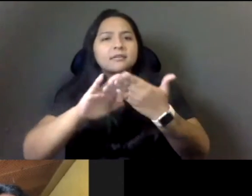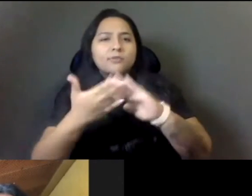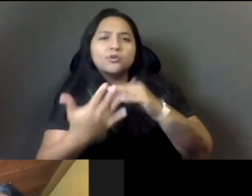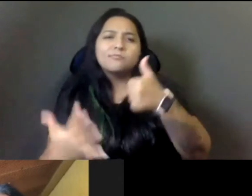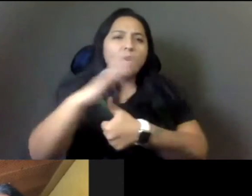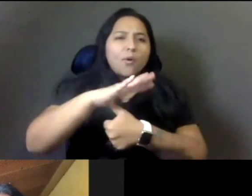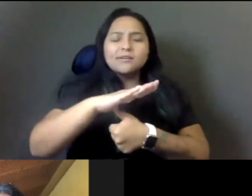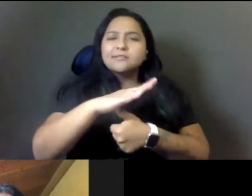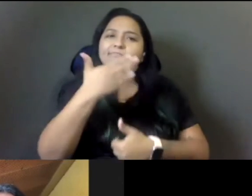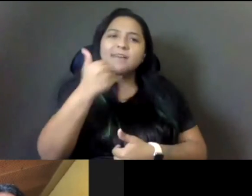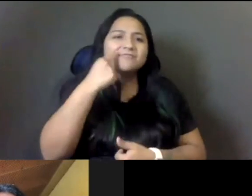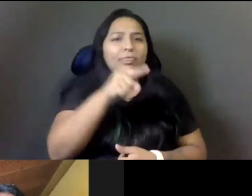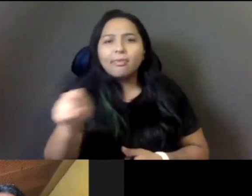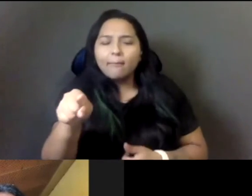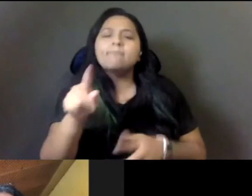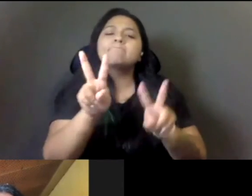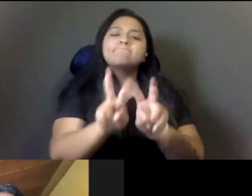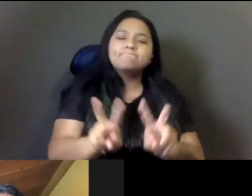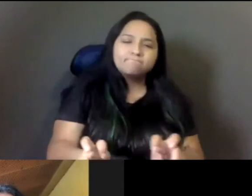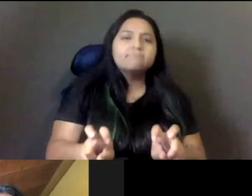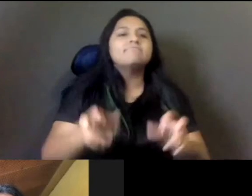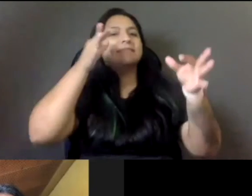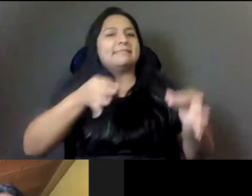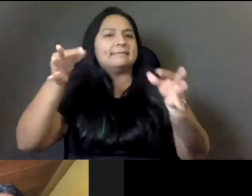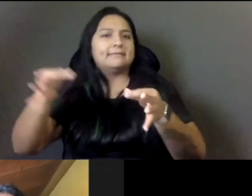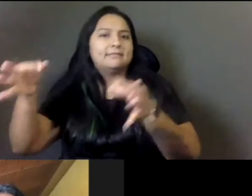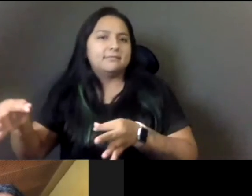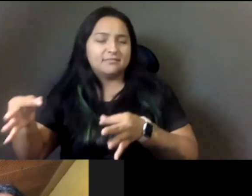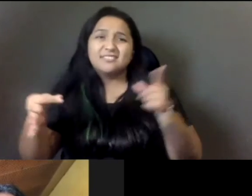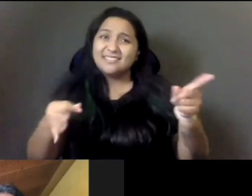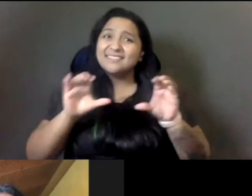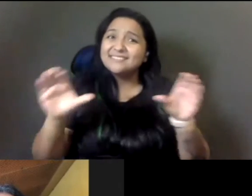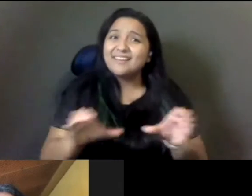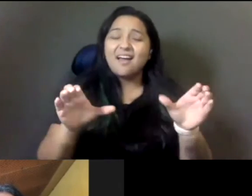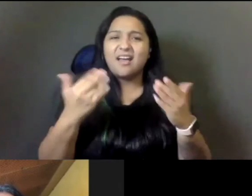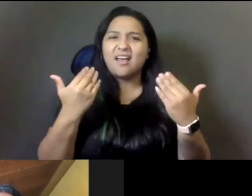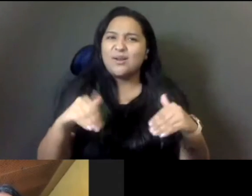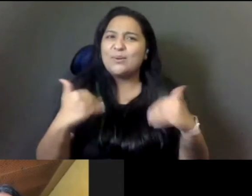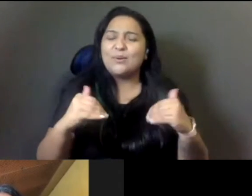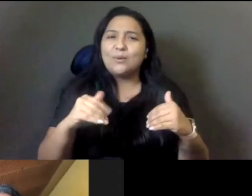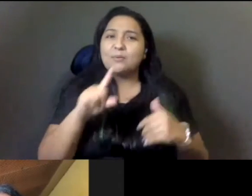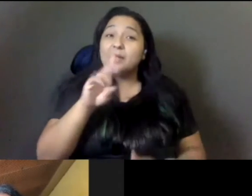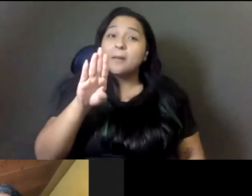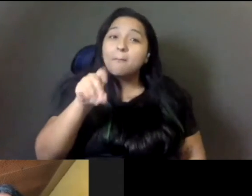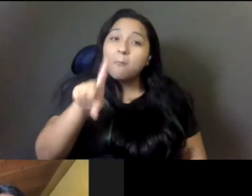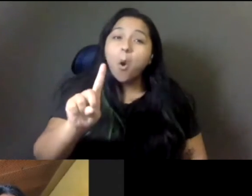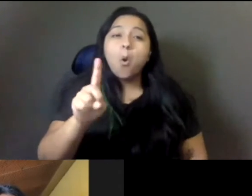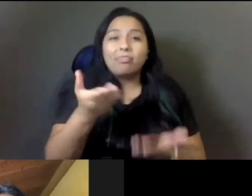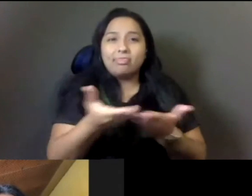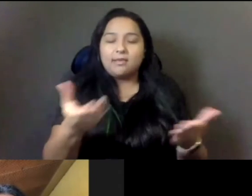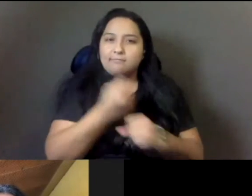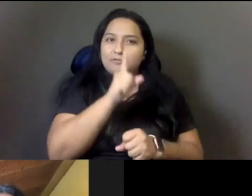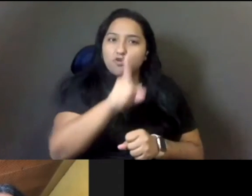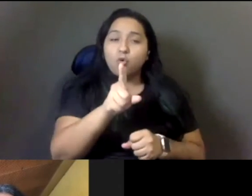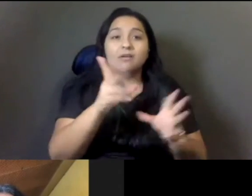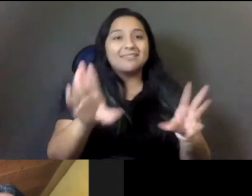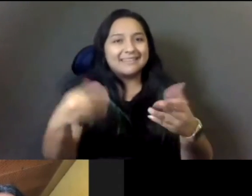really, you know, uh, bold, uh, steps to ensure that people have access to funding, right? whether it's through our,